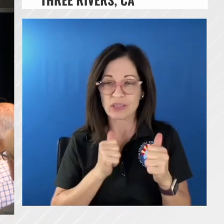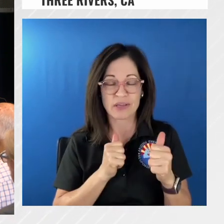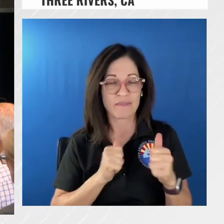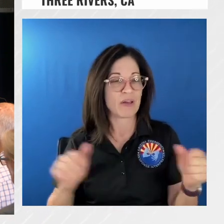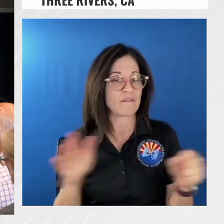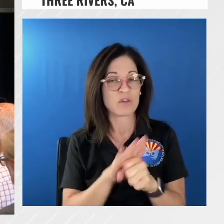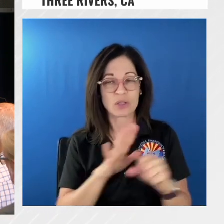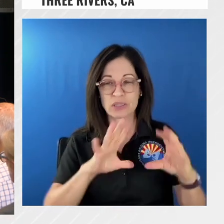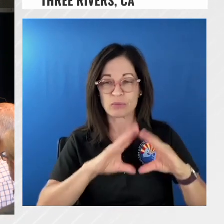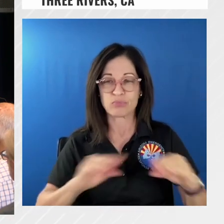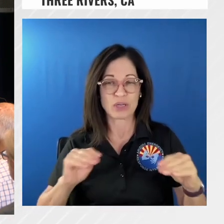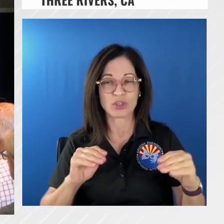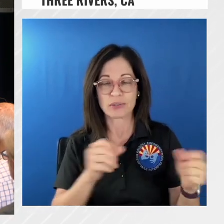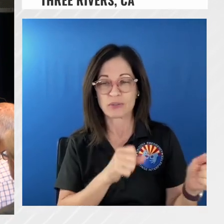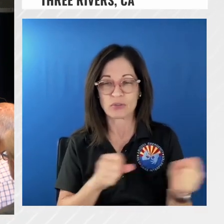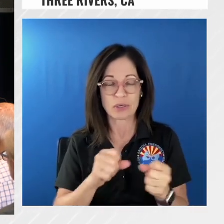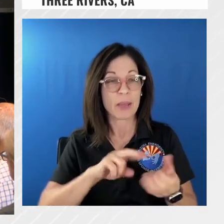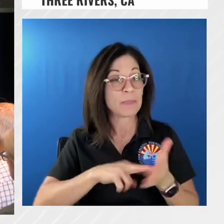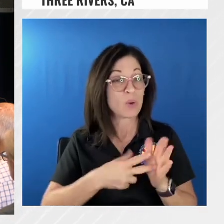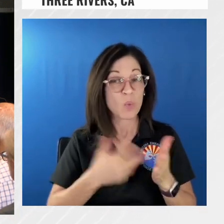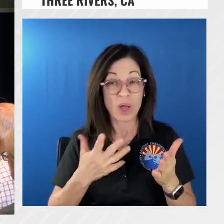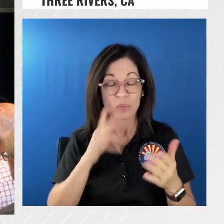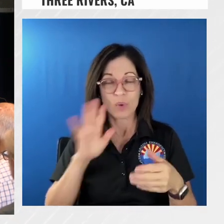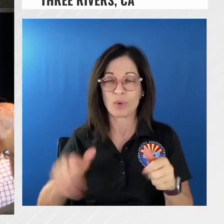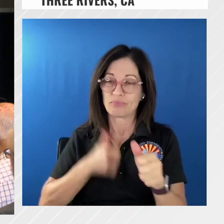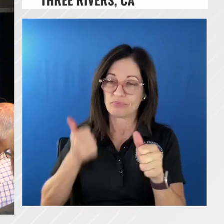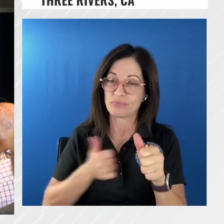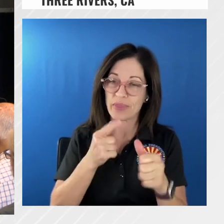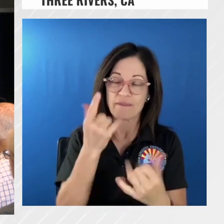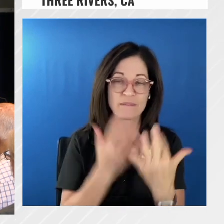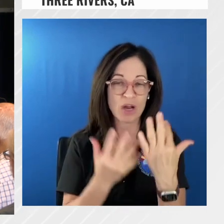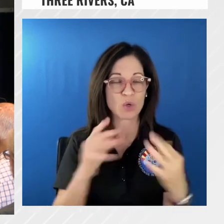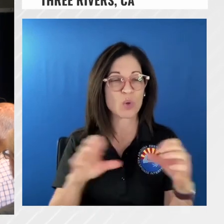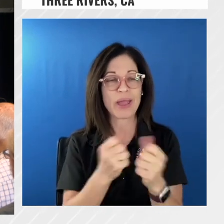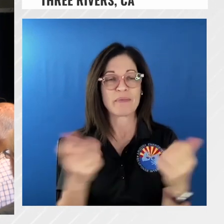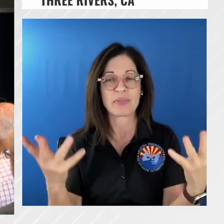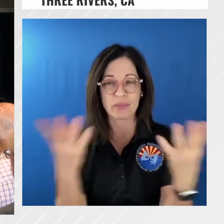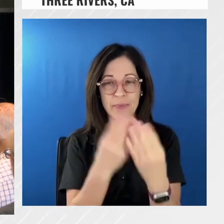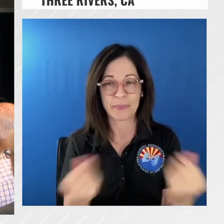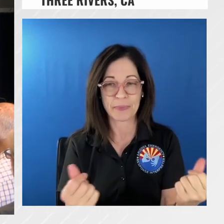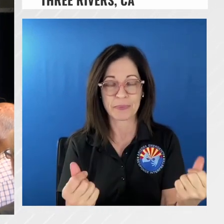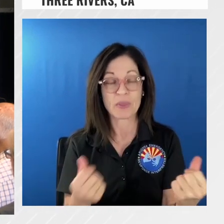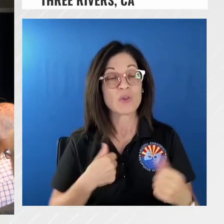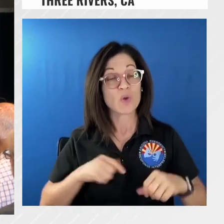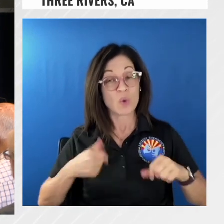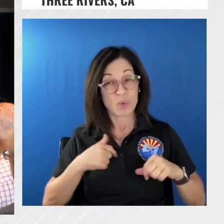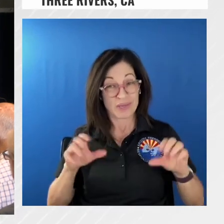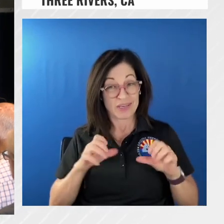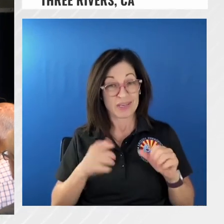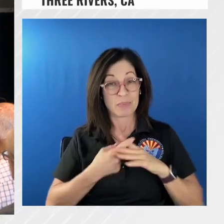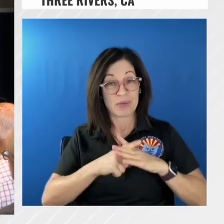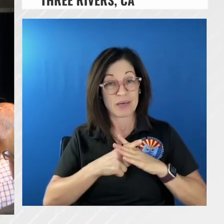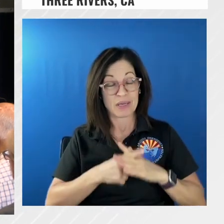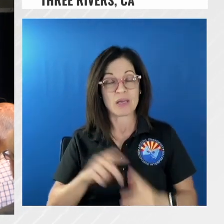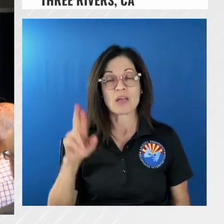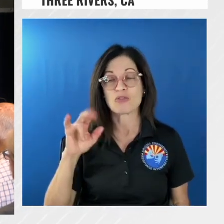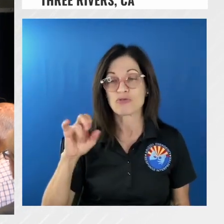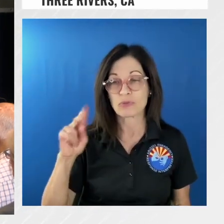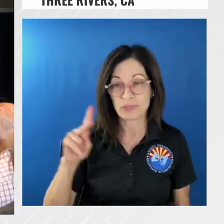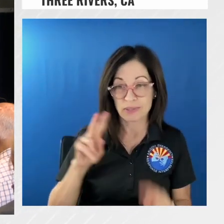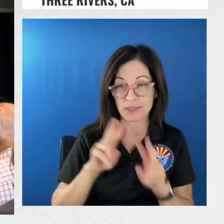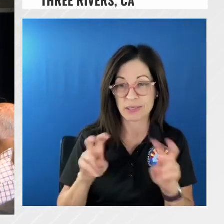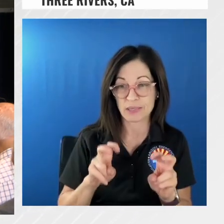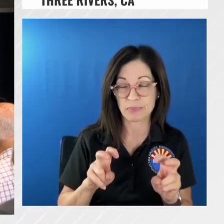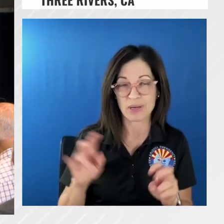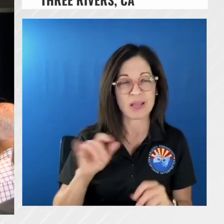means is we are going to go after this one and we're going to do everything so what we did was a risk assessment um basically with what you guys saw with